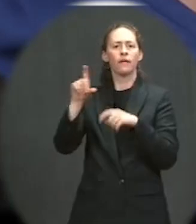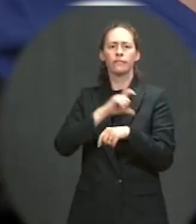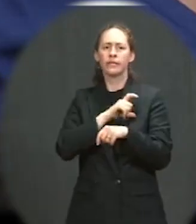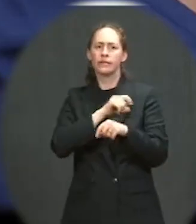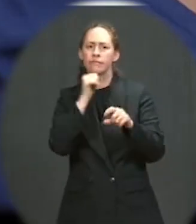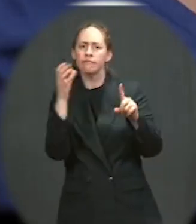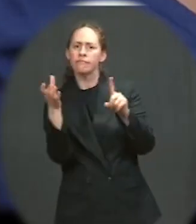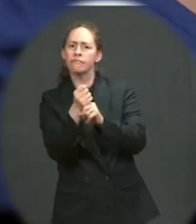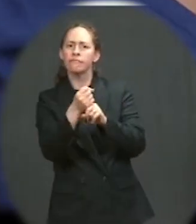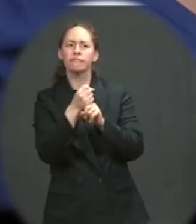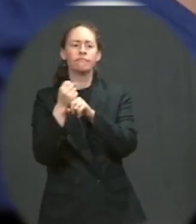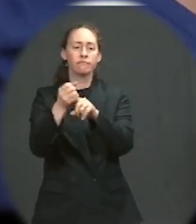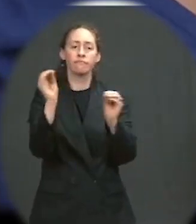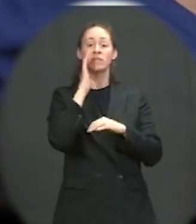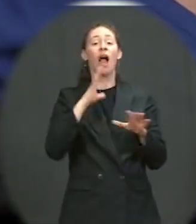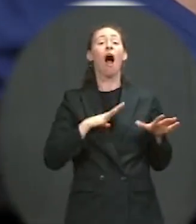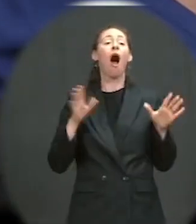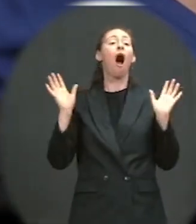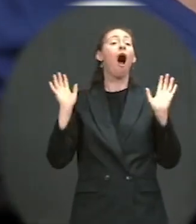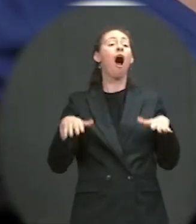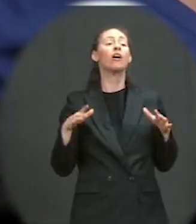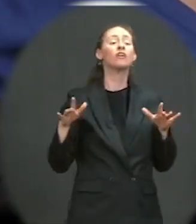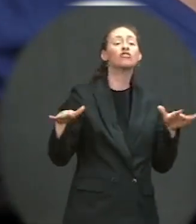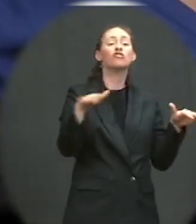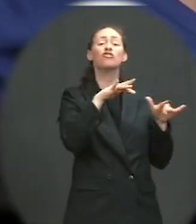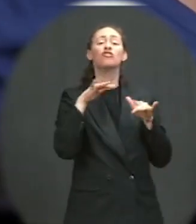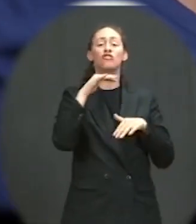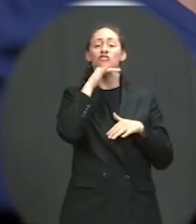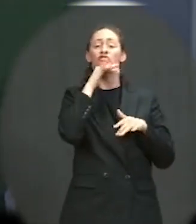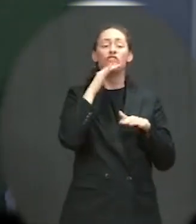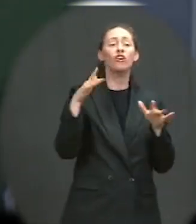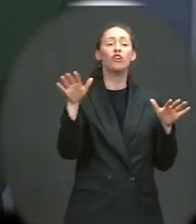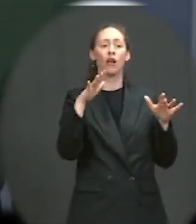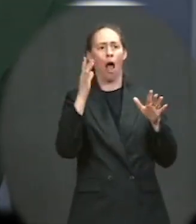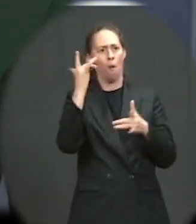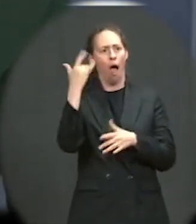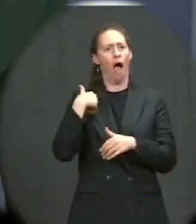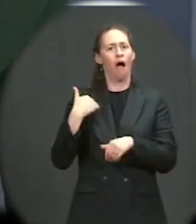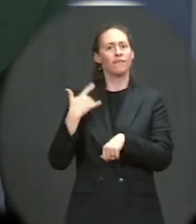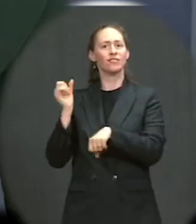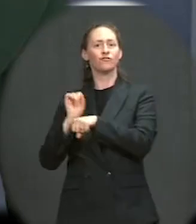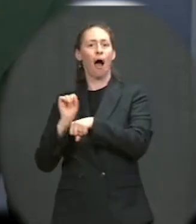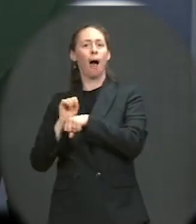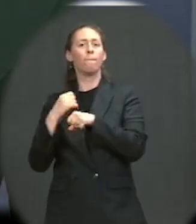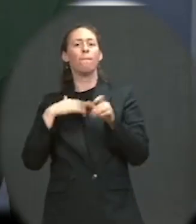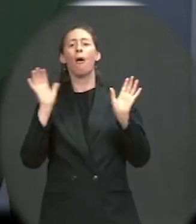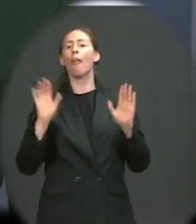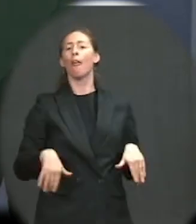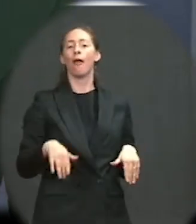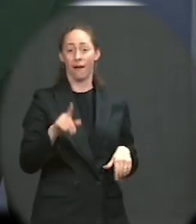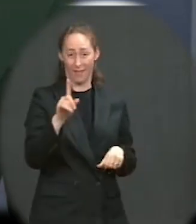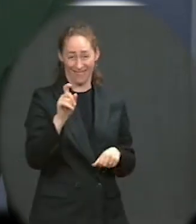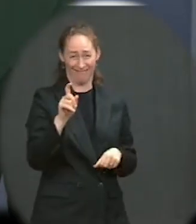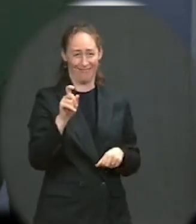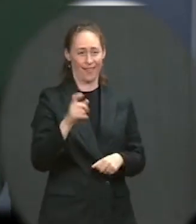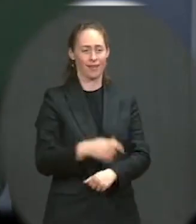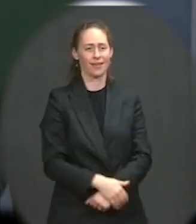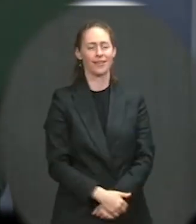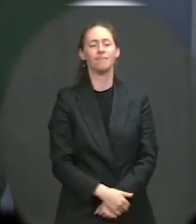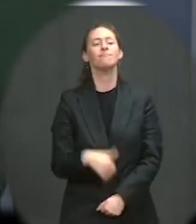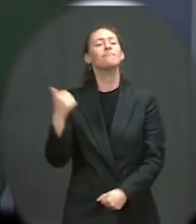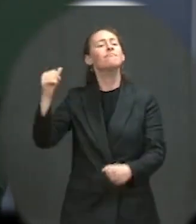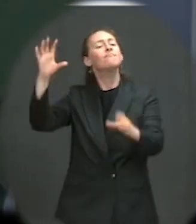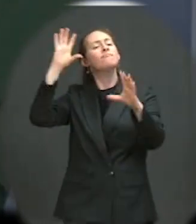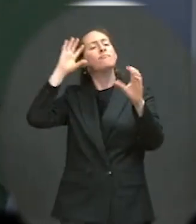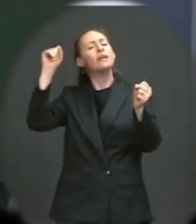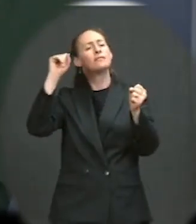this easy life of crime if they have a summer job? Well, I think the president believes that we shouldn't allow access to